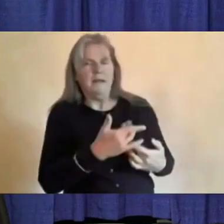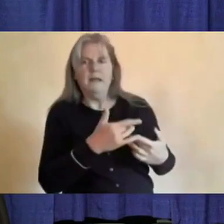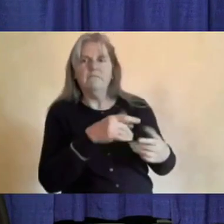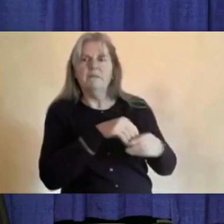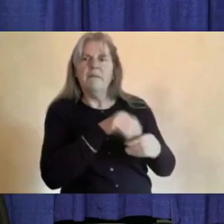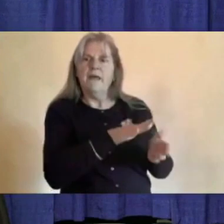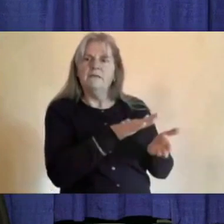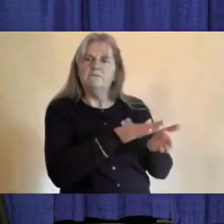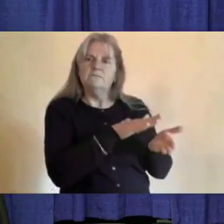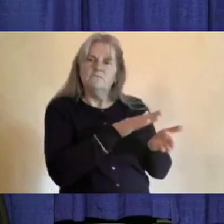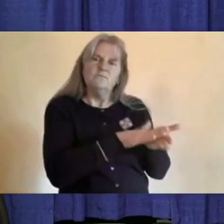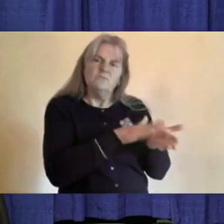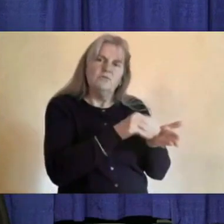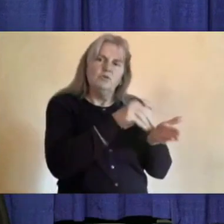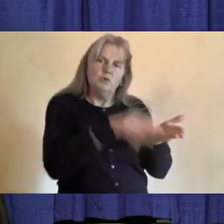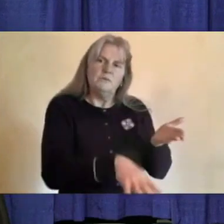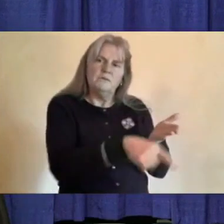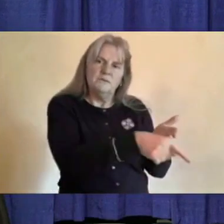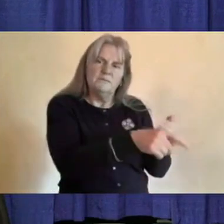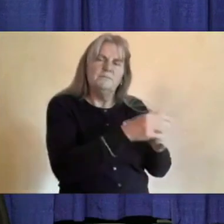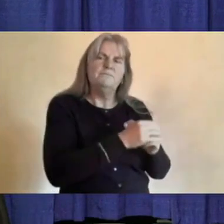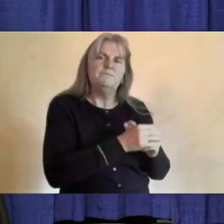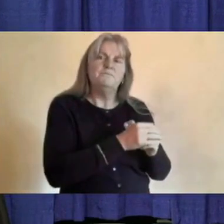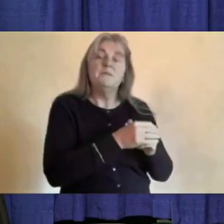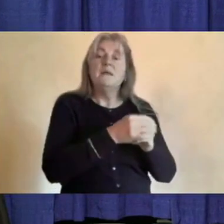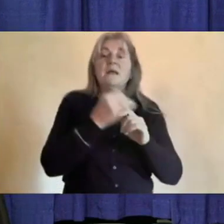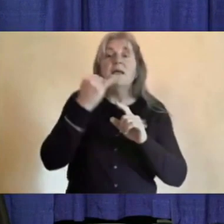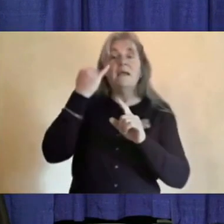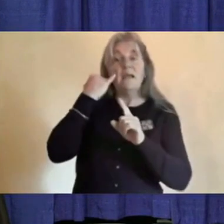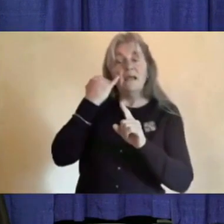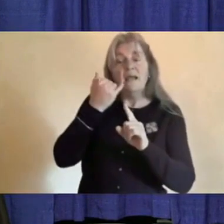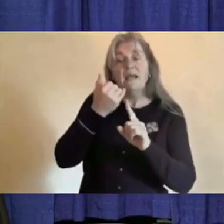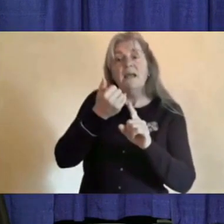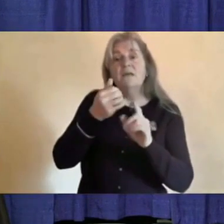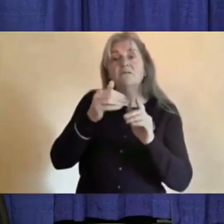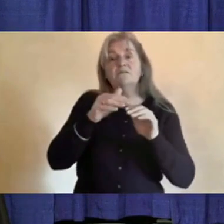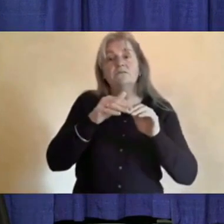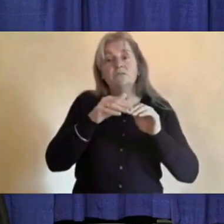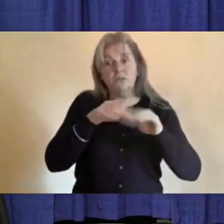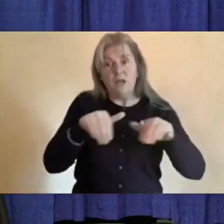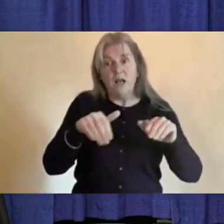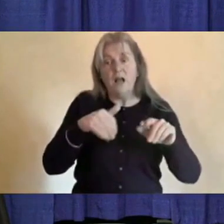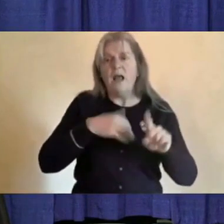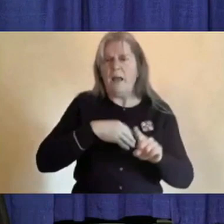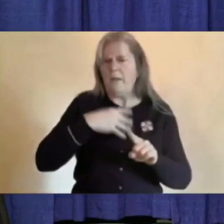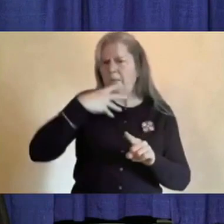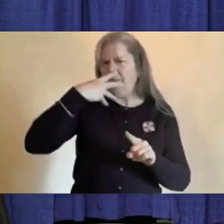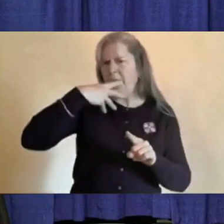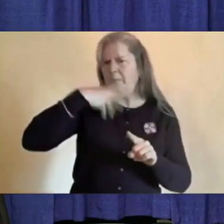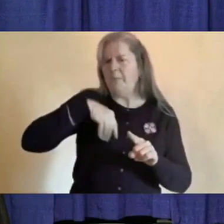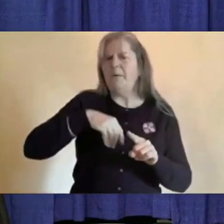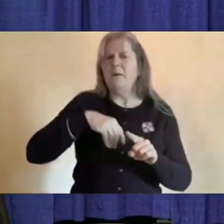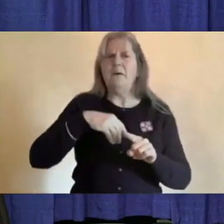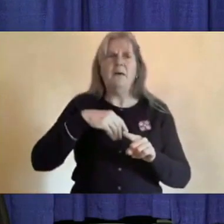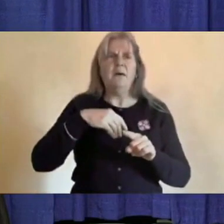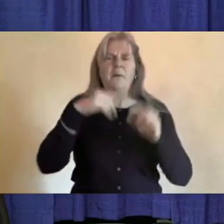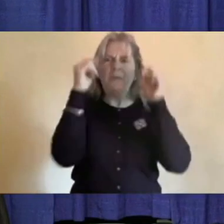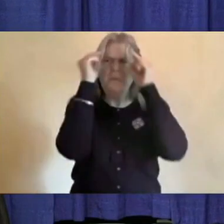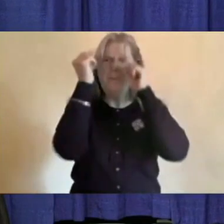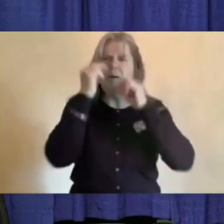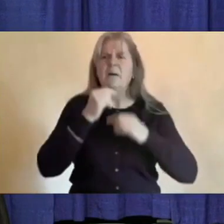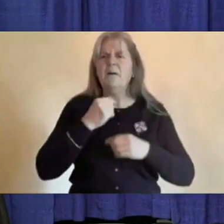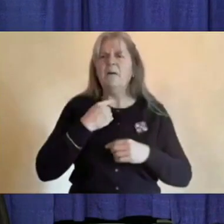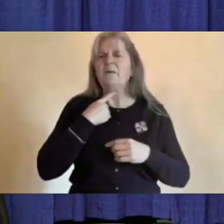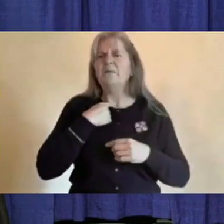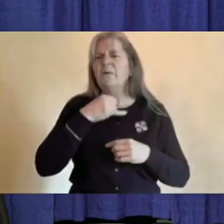what if your child has a runny nose or stuffed-up nose or headache or sore throat or maybe just not feeling